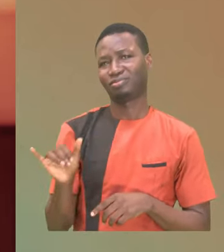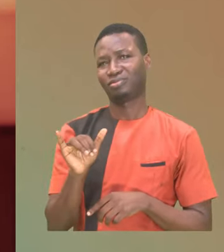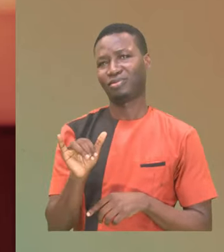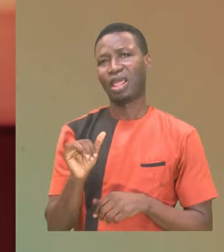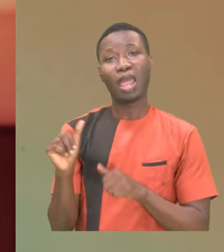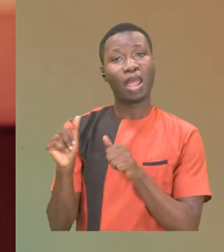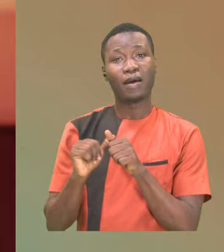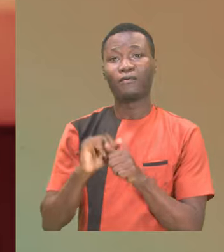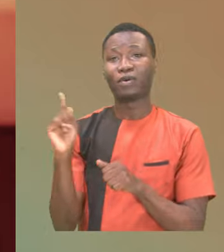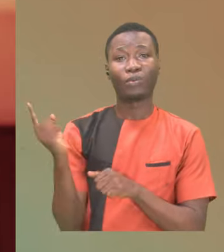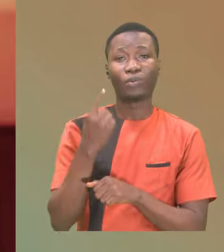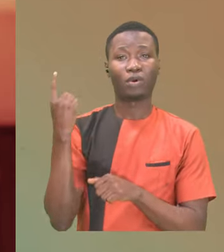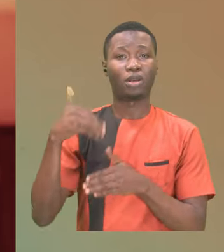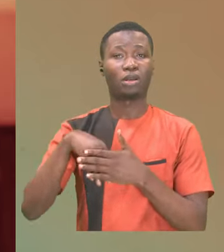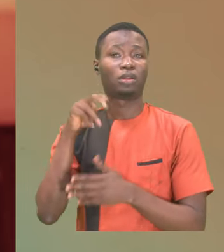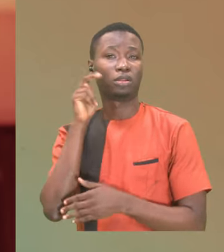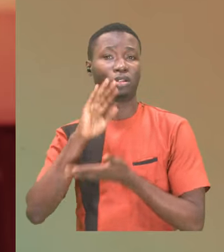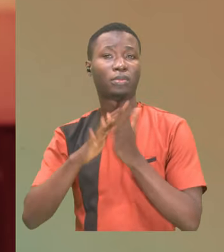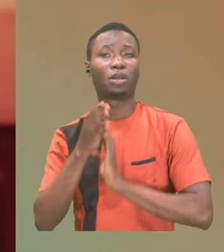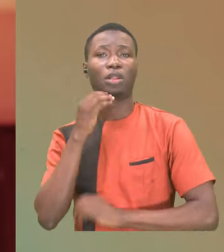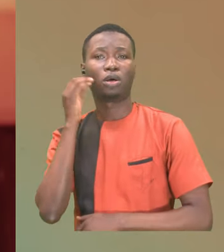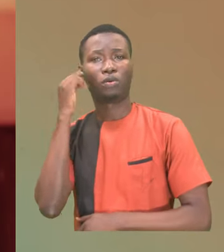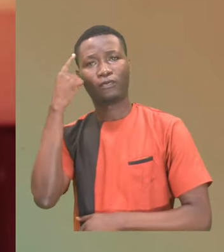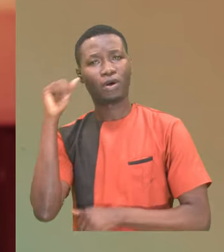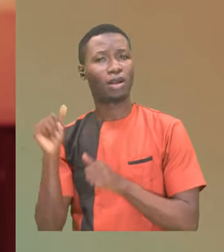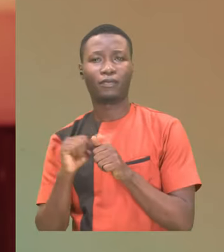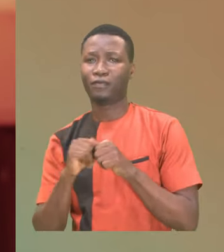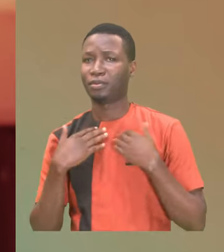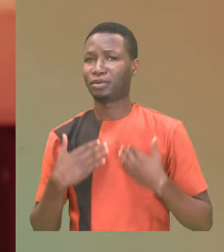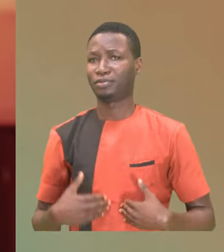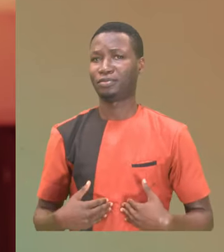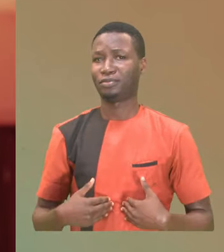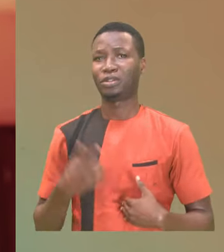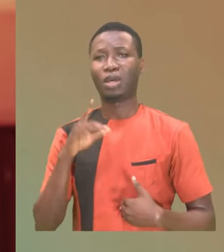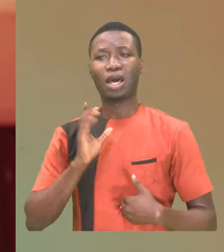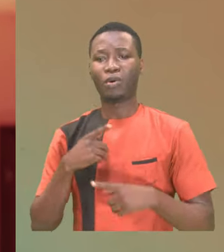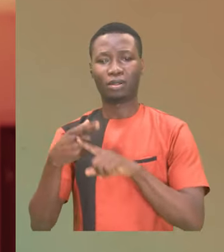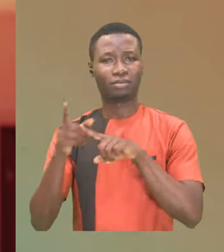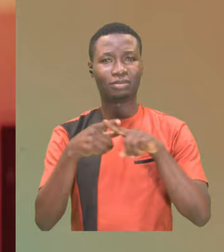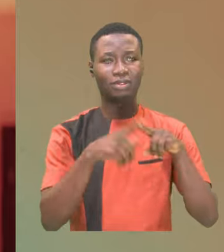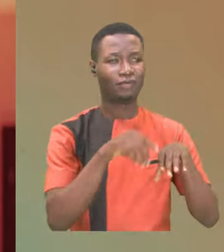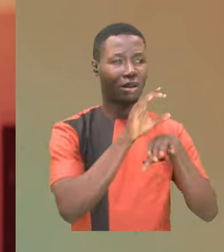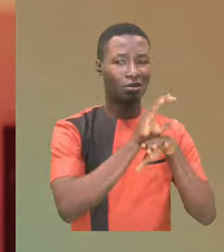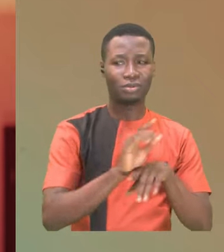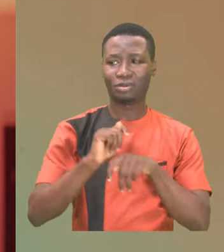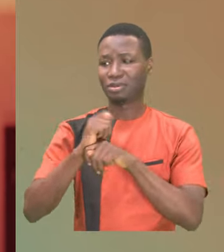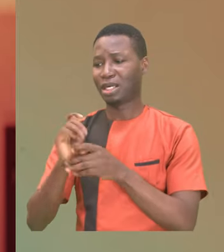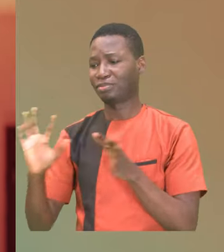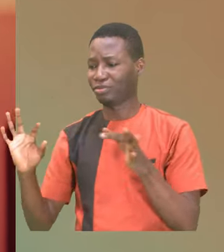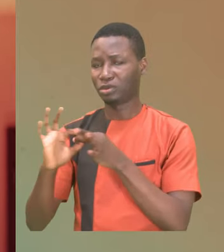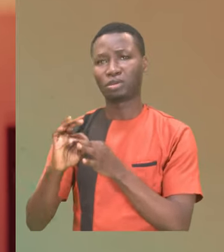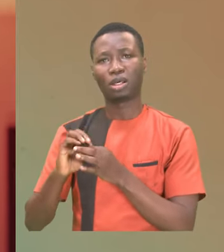in this land is home for everyone. Where our diversities, our tribes, and faiths